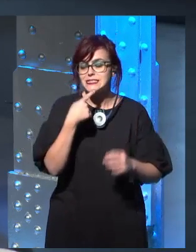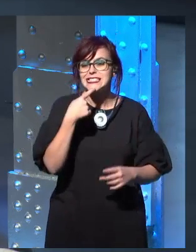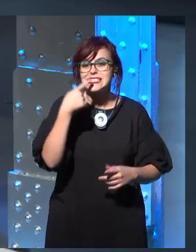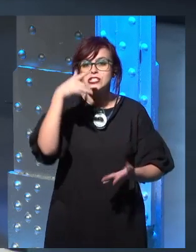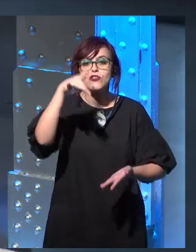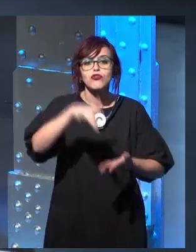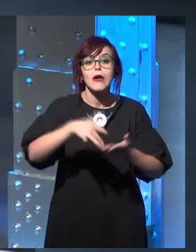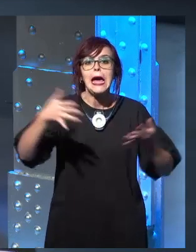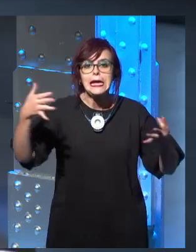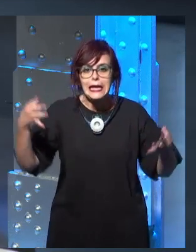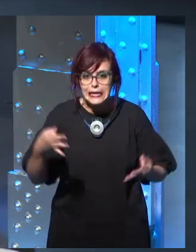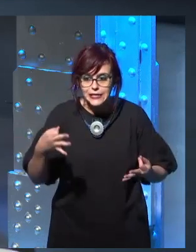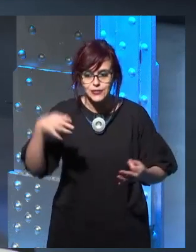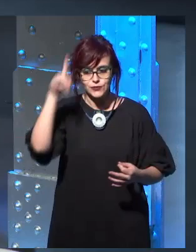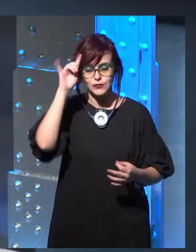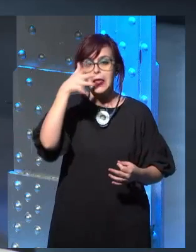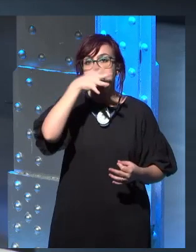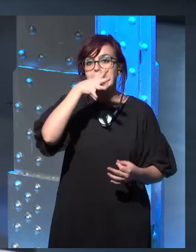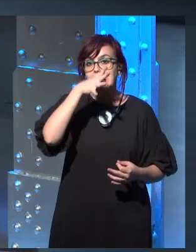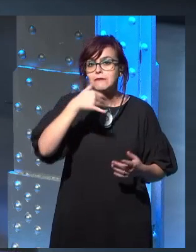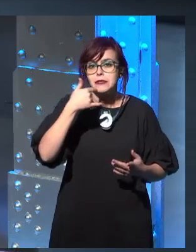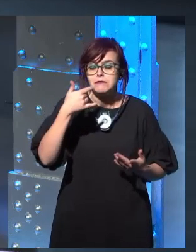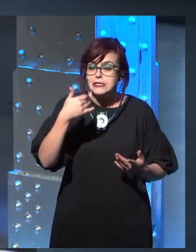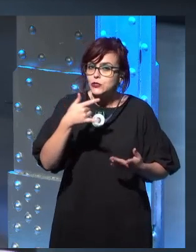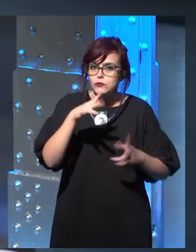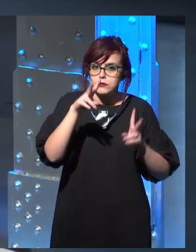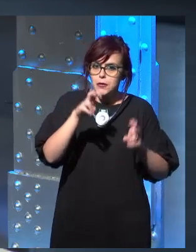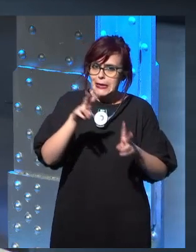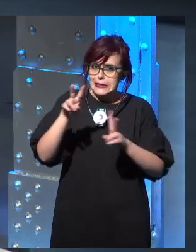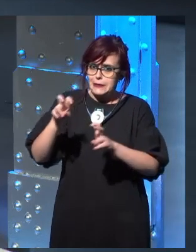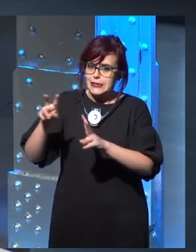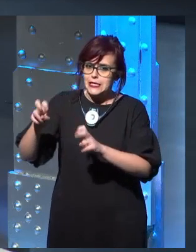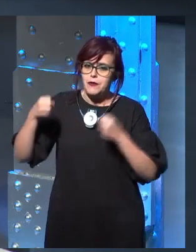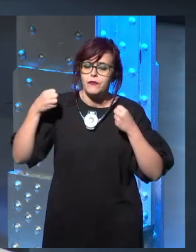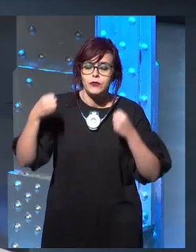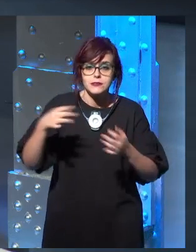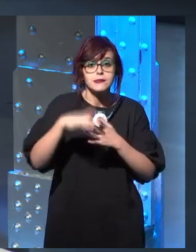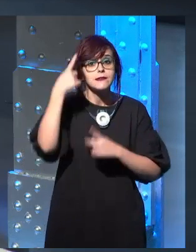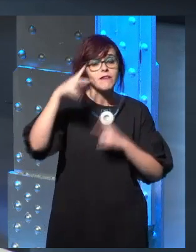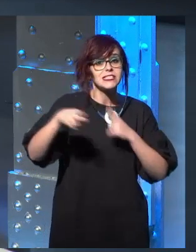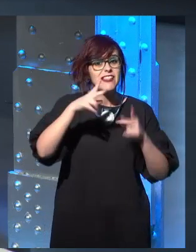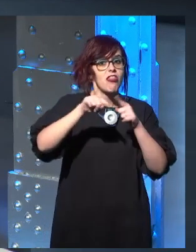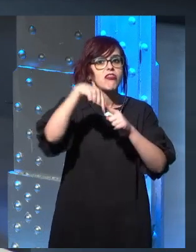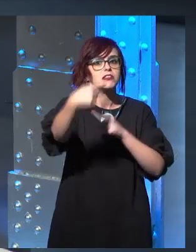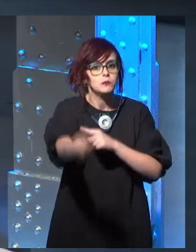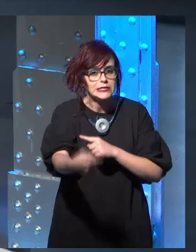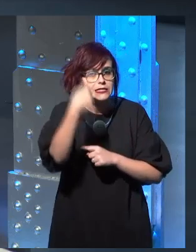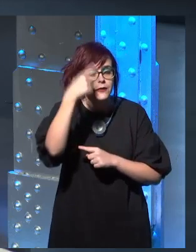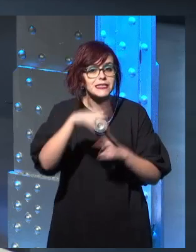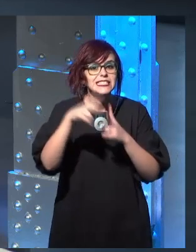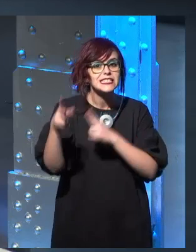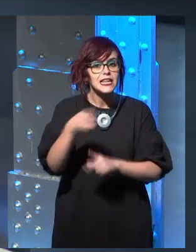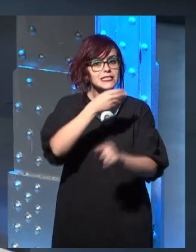prefers to call them successors, but they're all set in the past of the history, and whether, um,